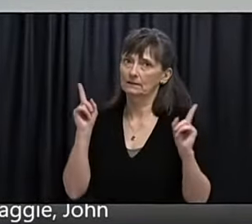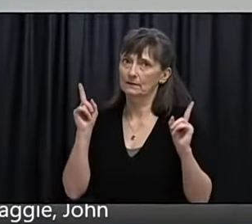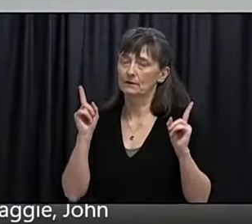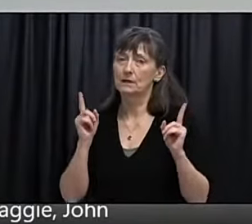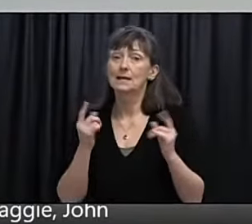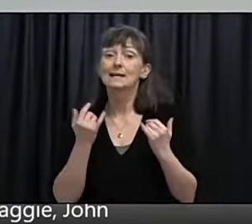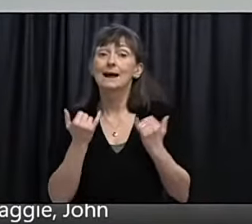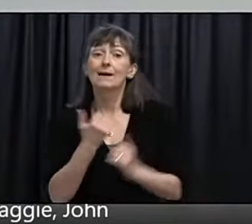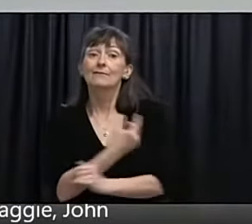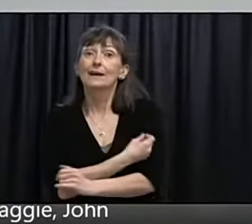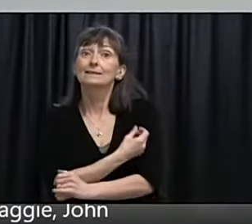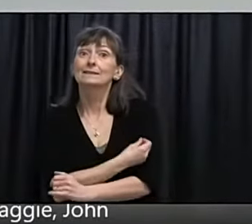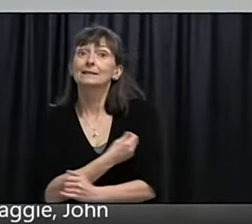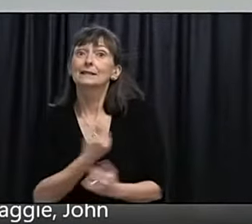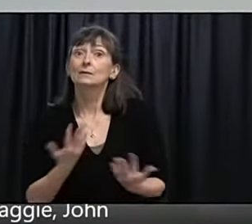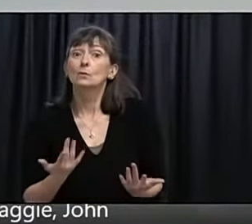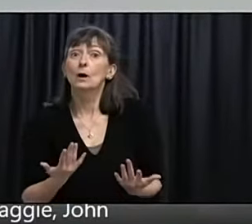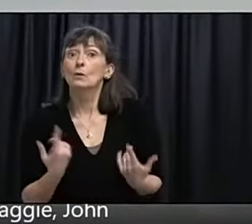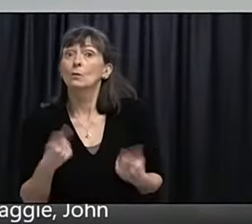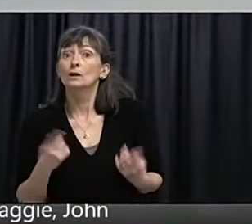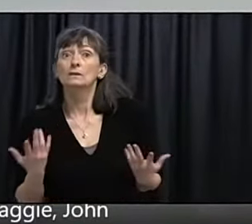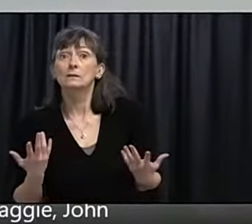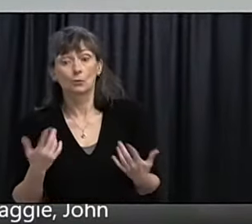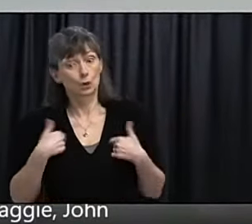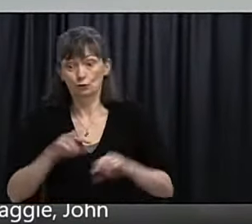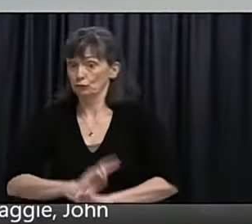holding us back with vaccine is vaccine supply.